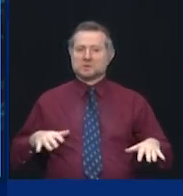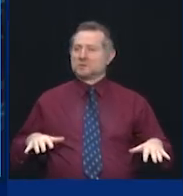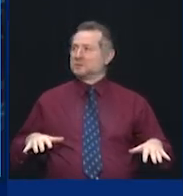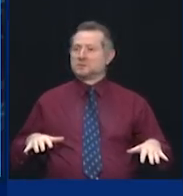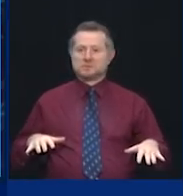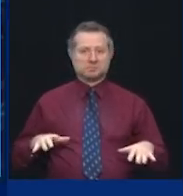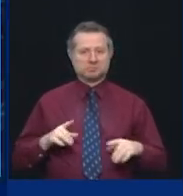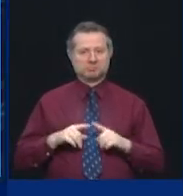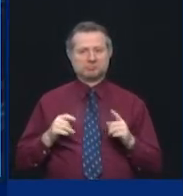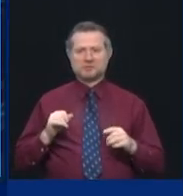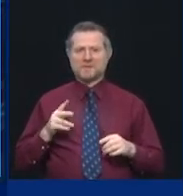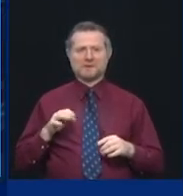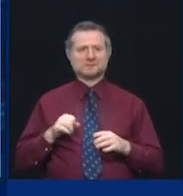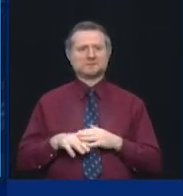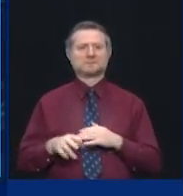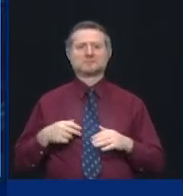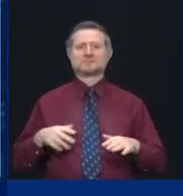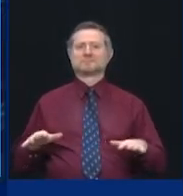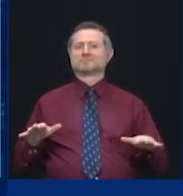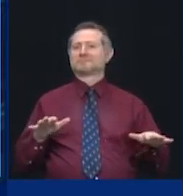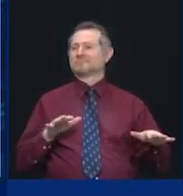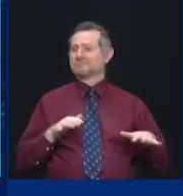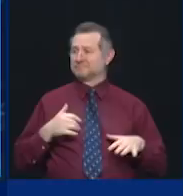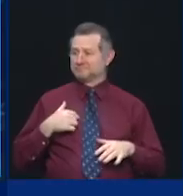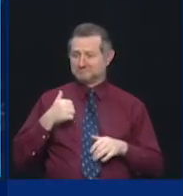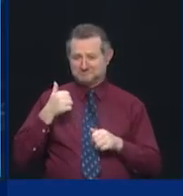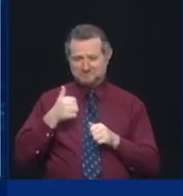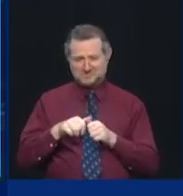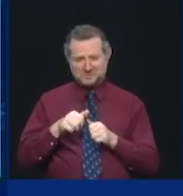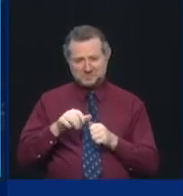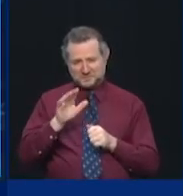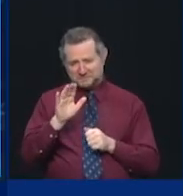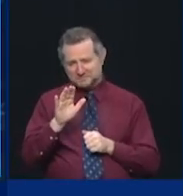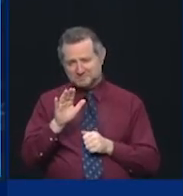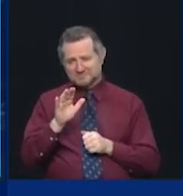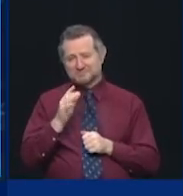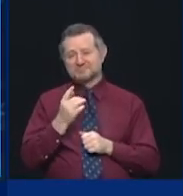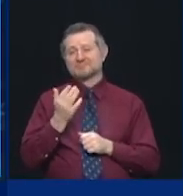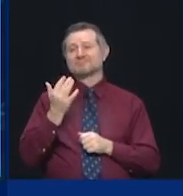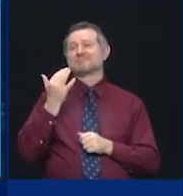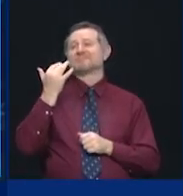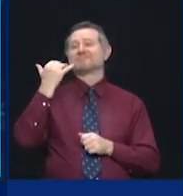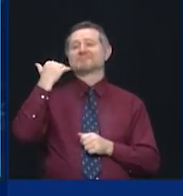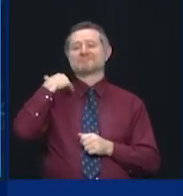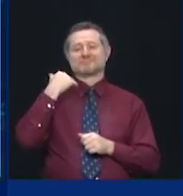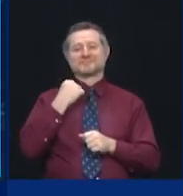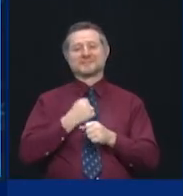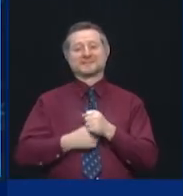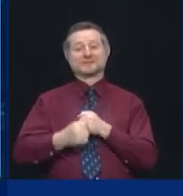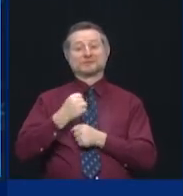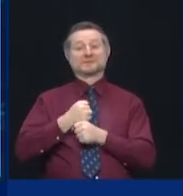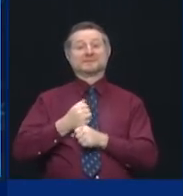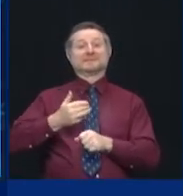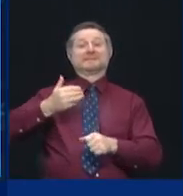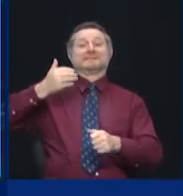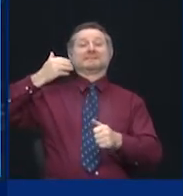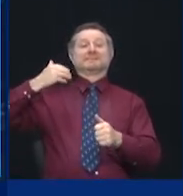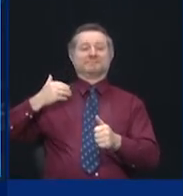Javits. And we just have to think back over the past year, and in many ways,